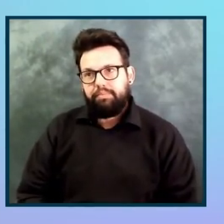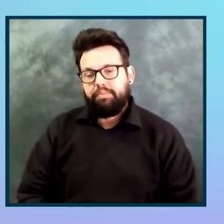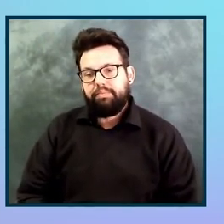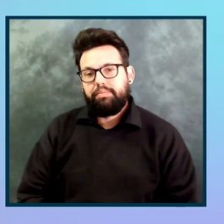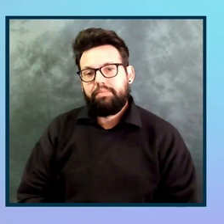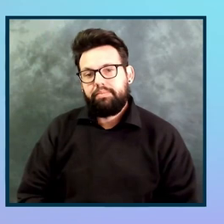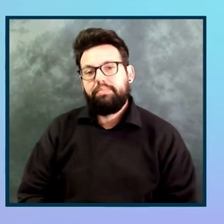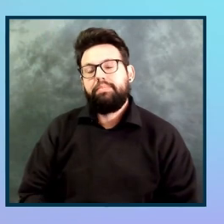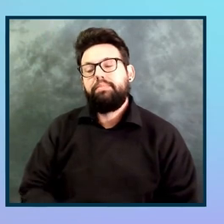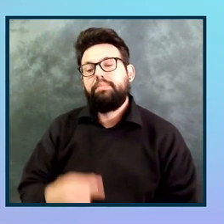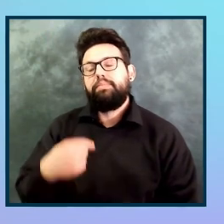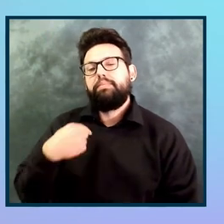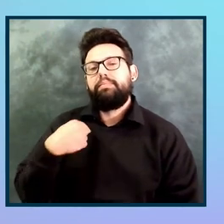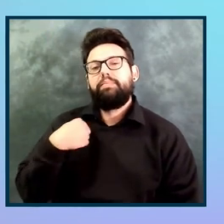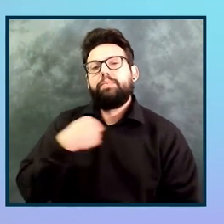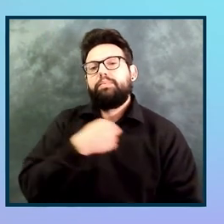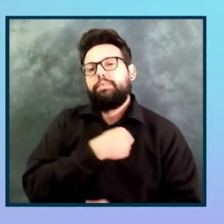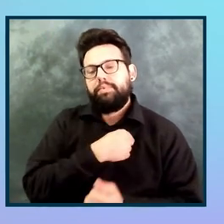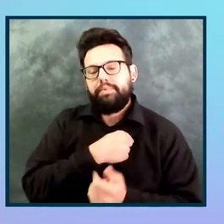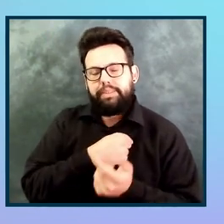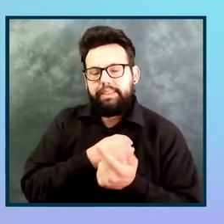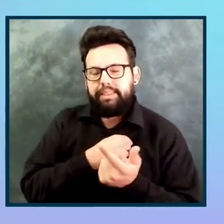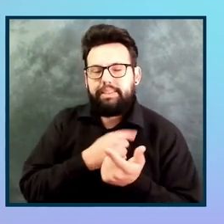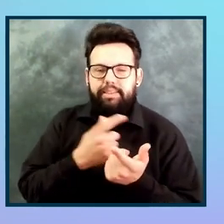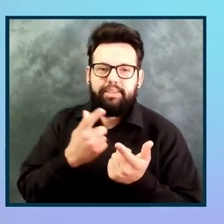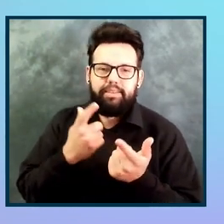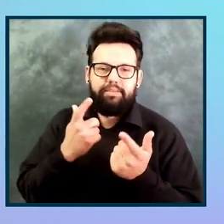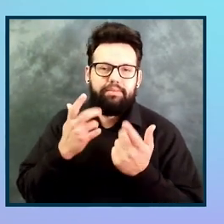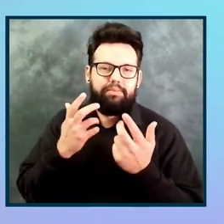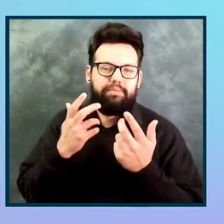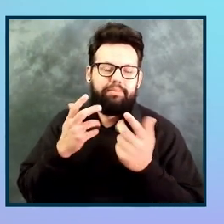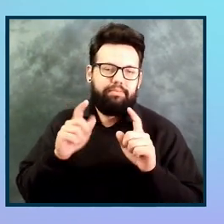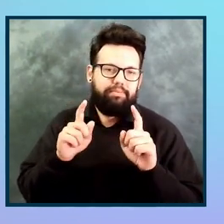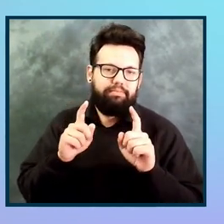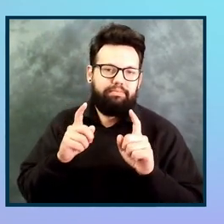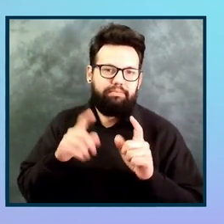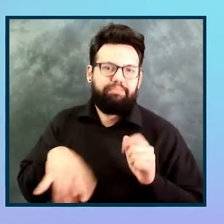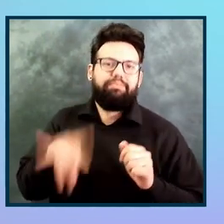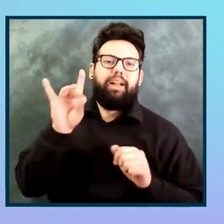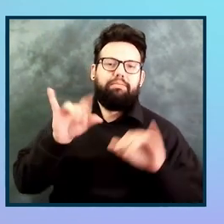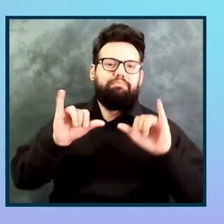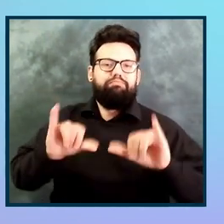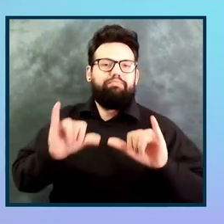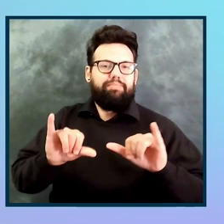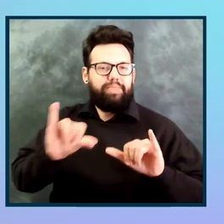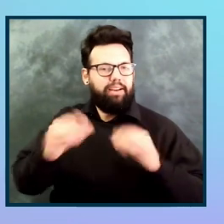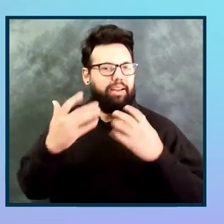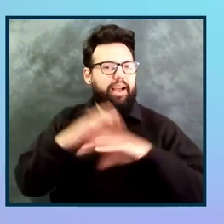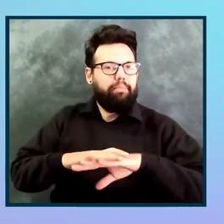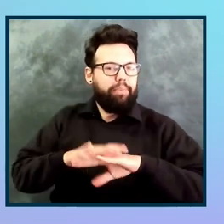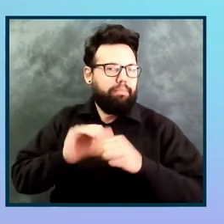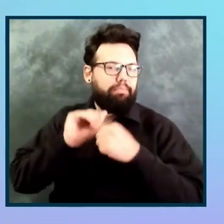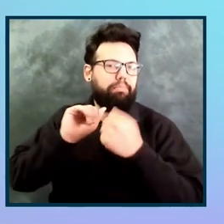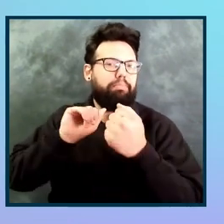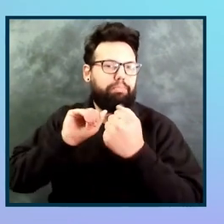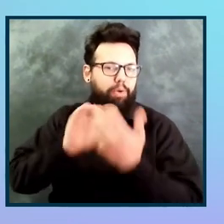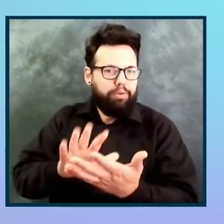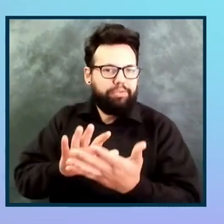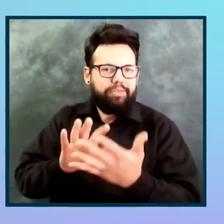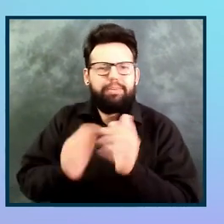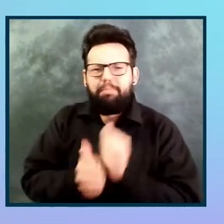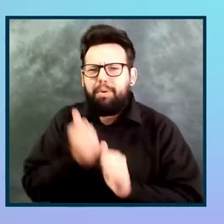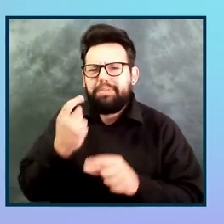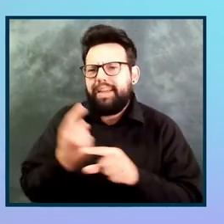Diki research and found that to be absolutely accurate. With that said, I think everything should be revisited